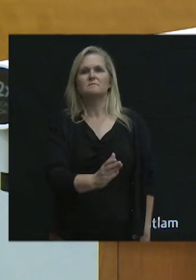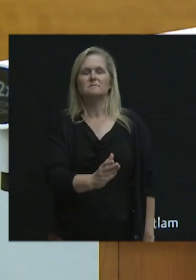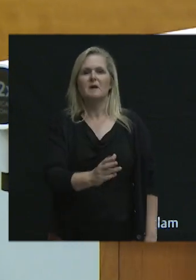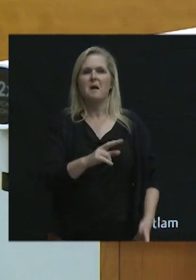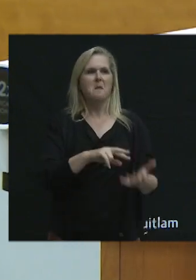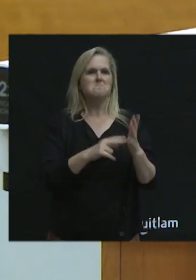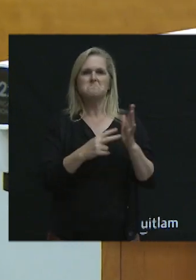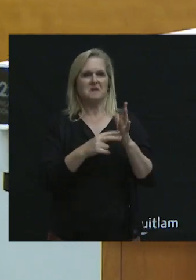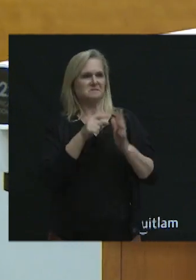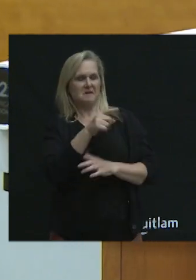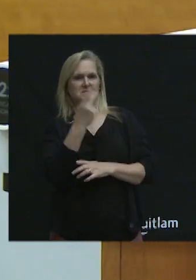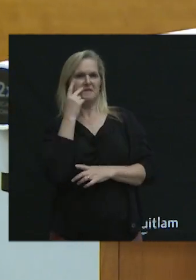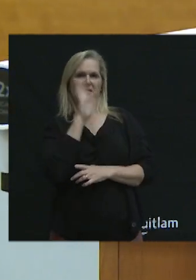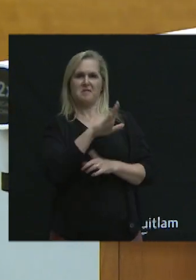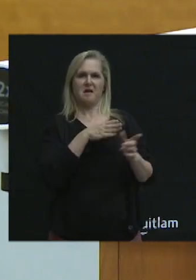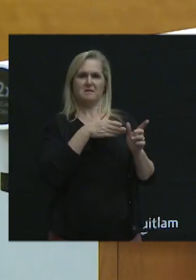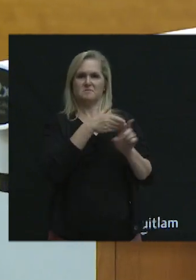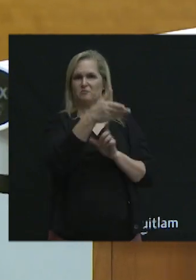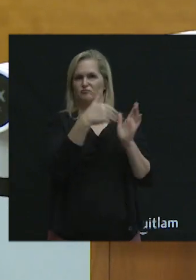not seeing her specialist again.